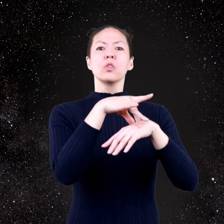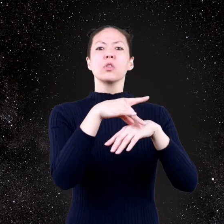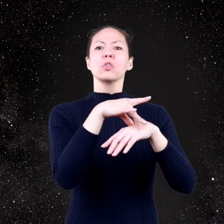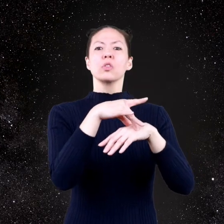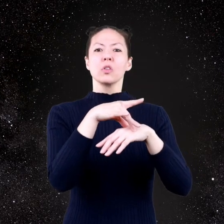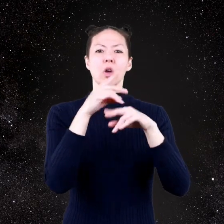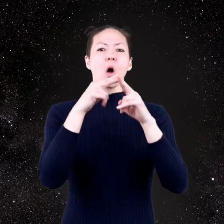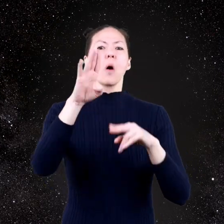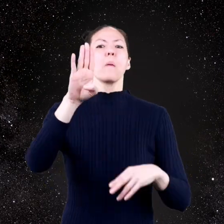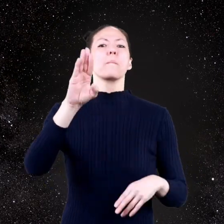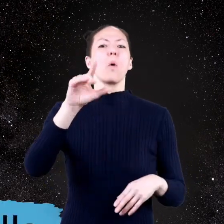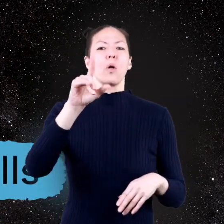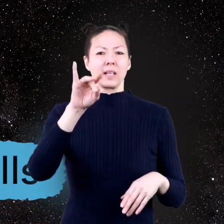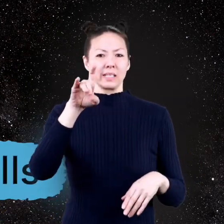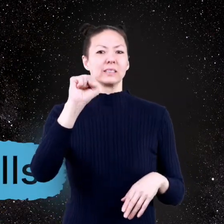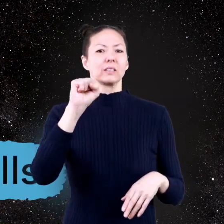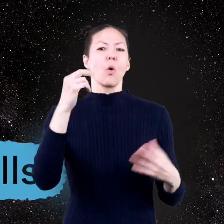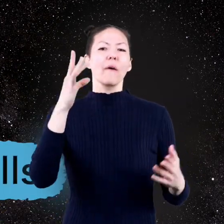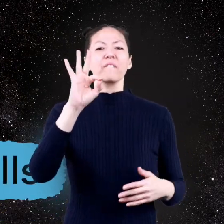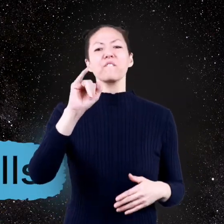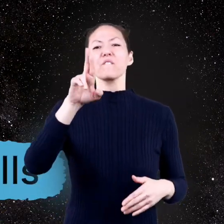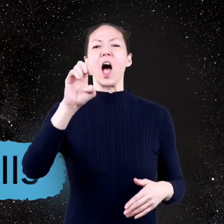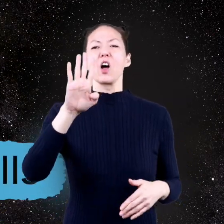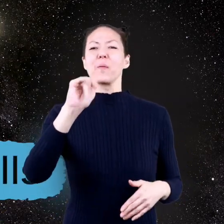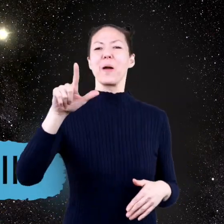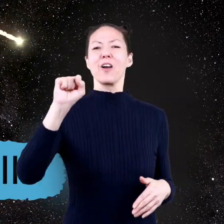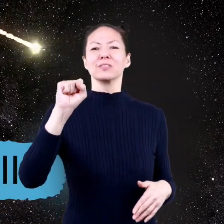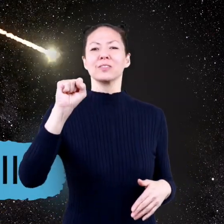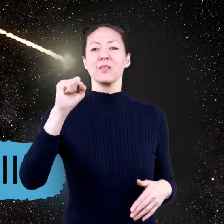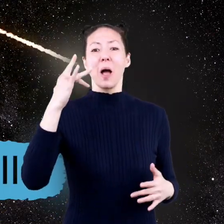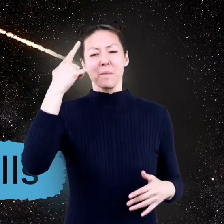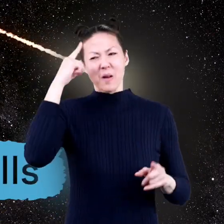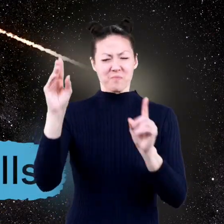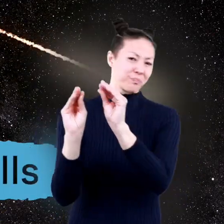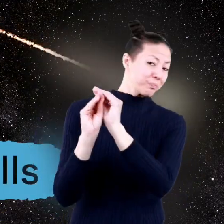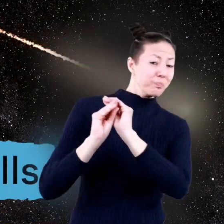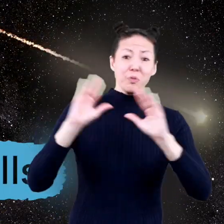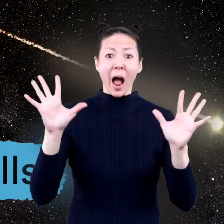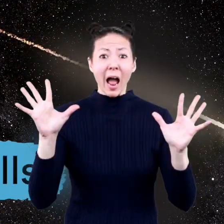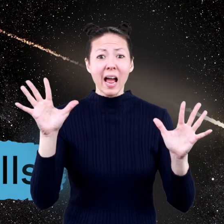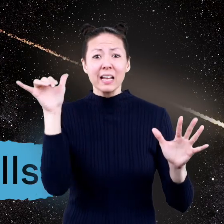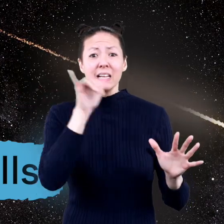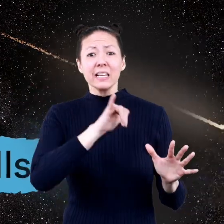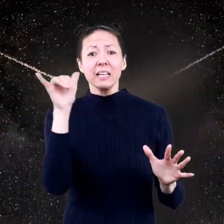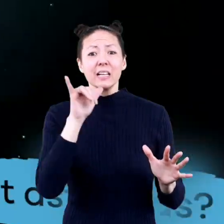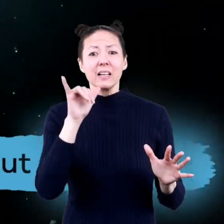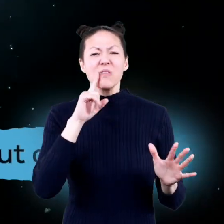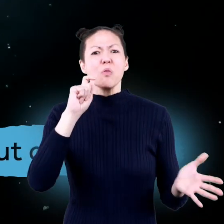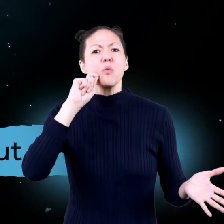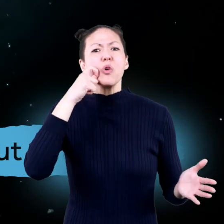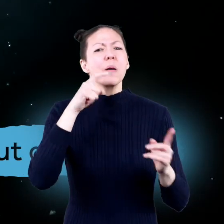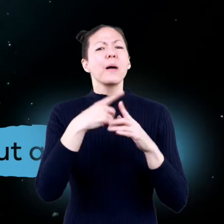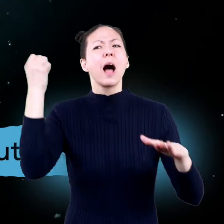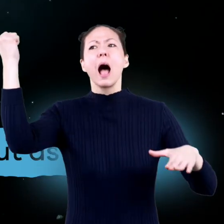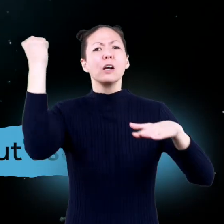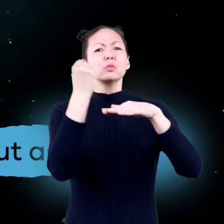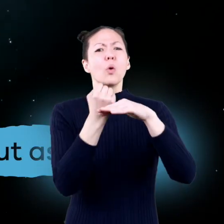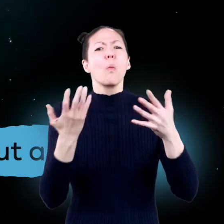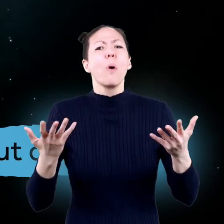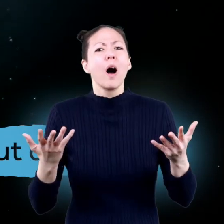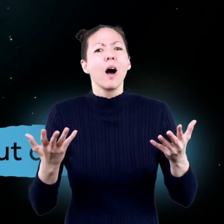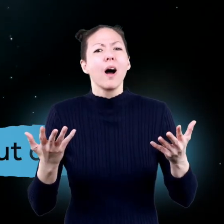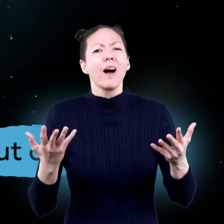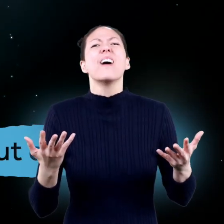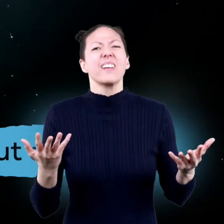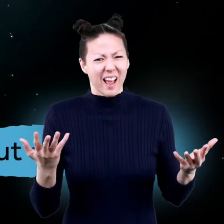Earth. These are called bolides or fireballs because they are so bright. Are there any other cool